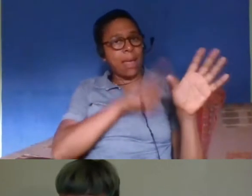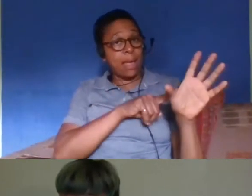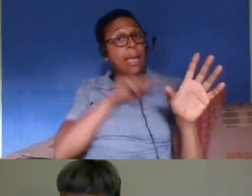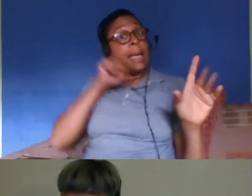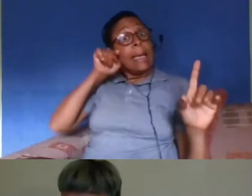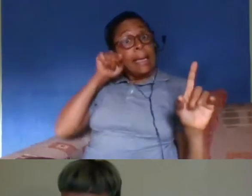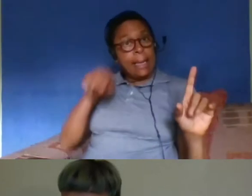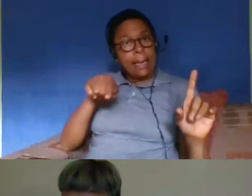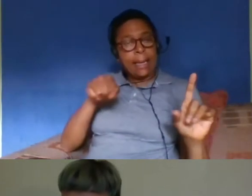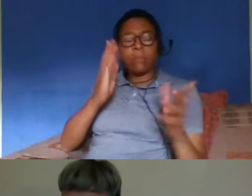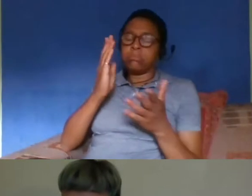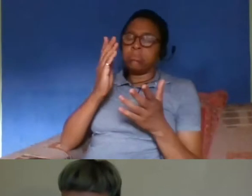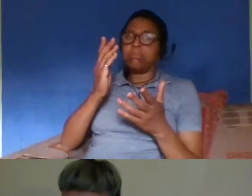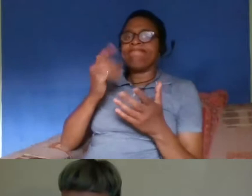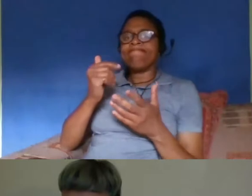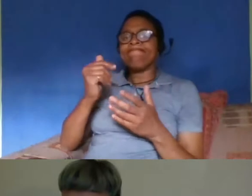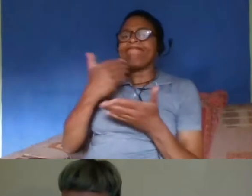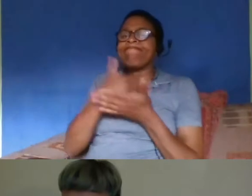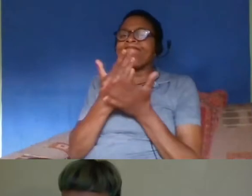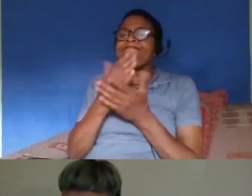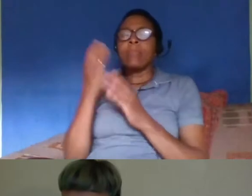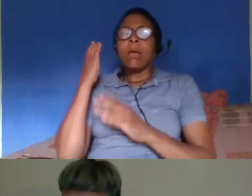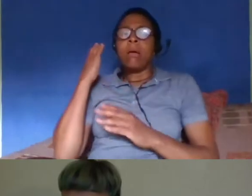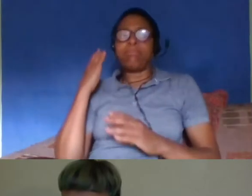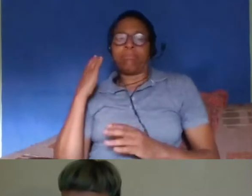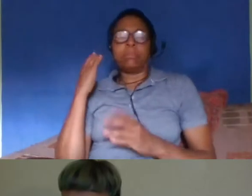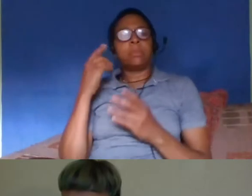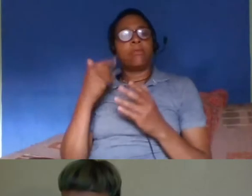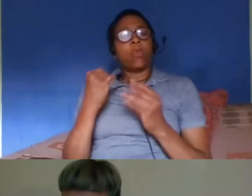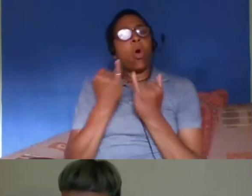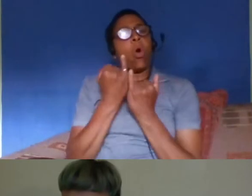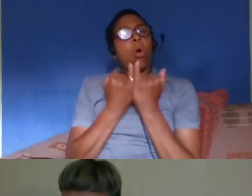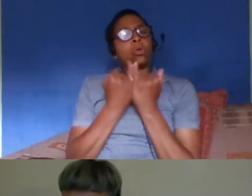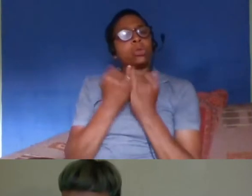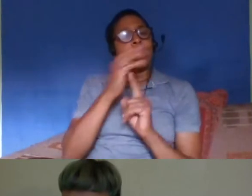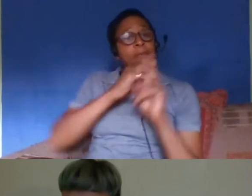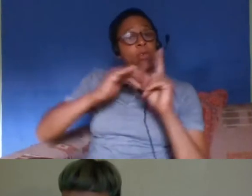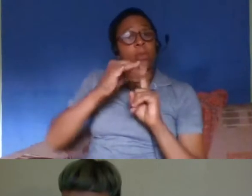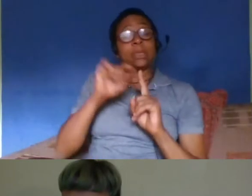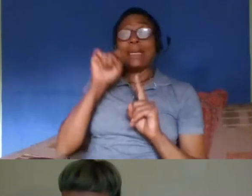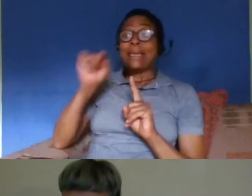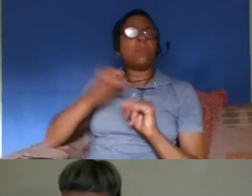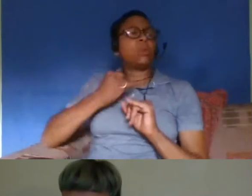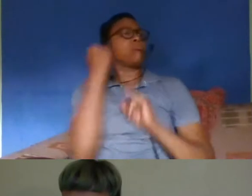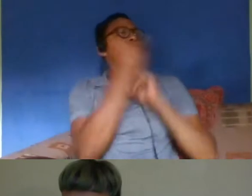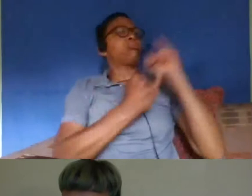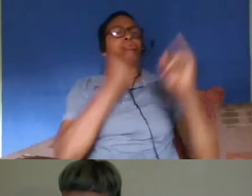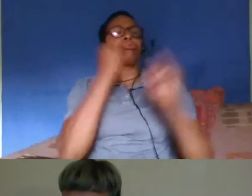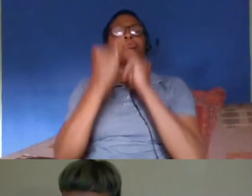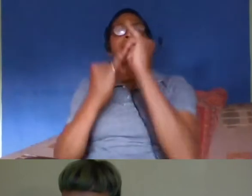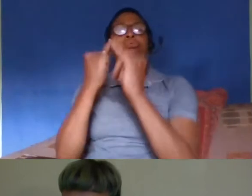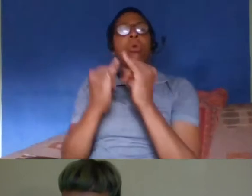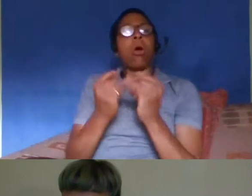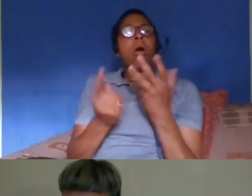for the for the hostile environment and he was just casually um criticizing political opponents of his for um